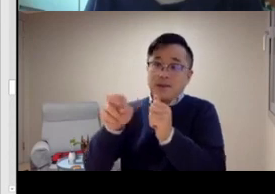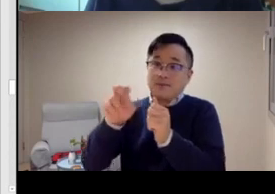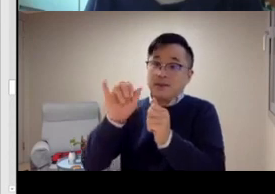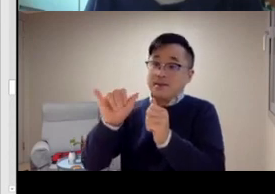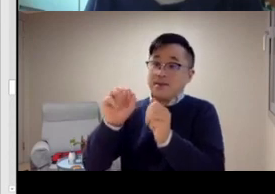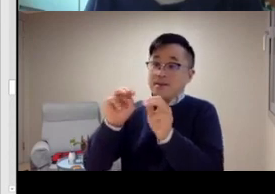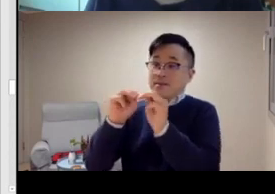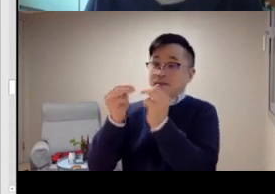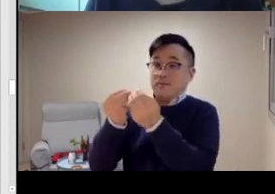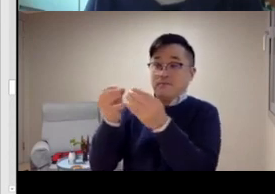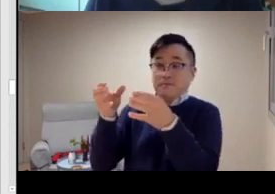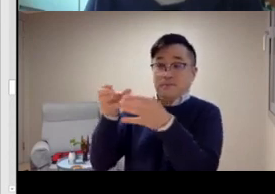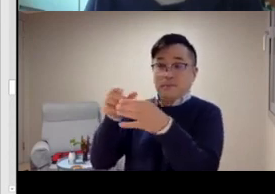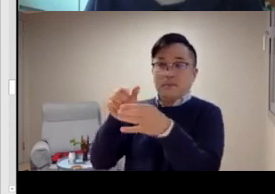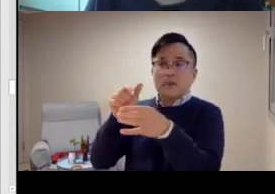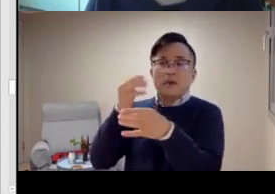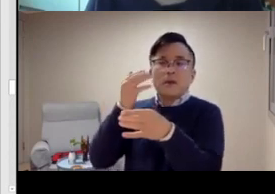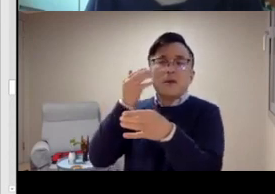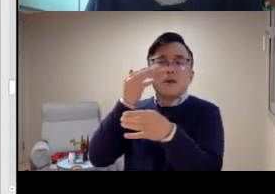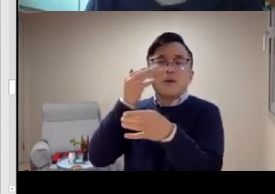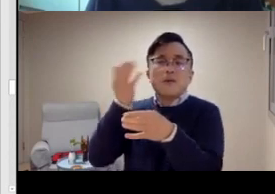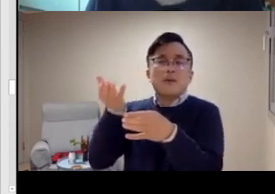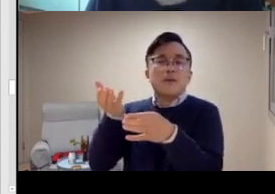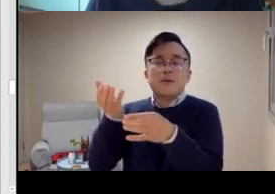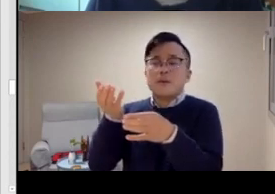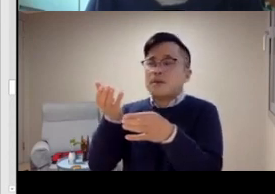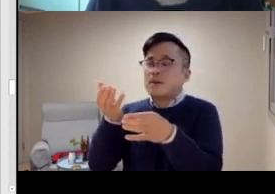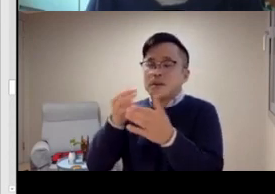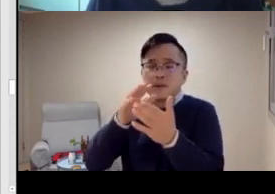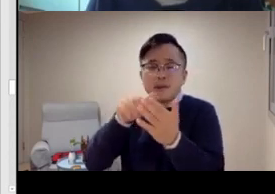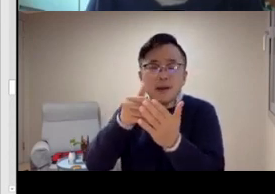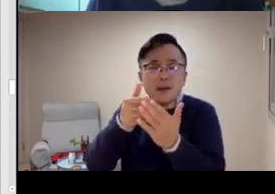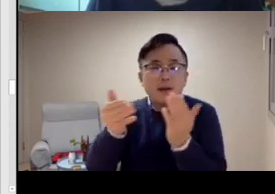everything is from the Ministry of Culture, Sports, and Tourism.